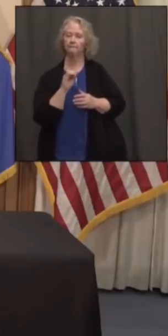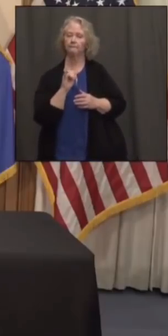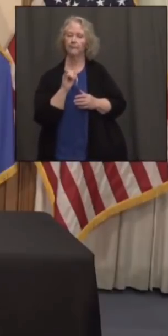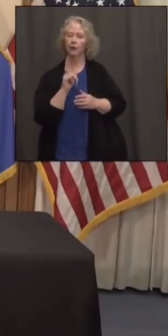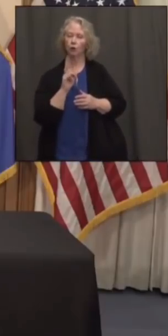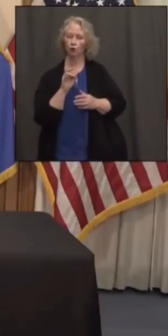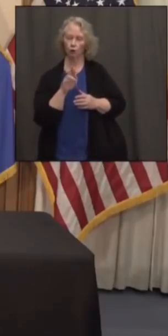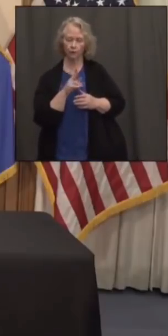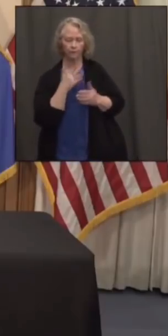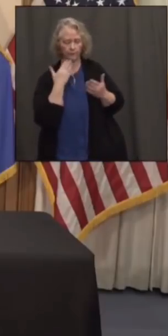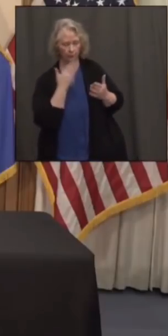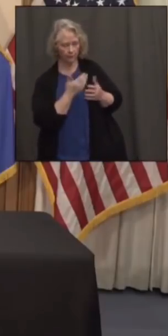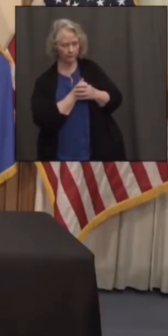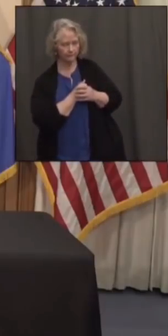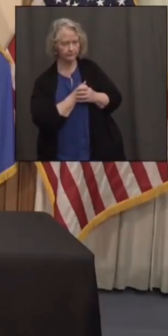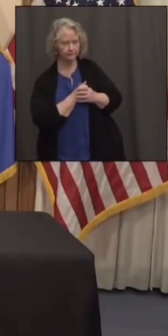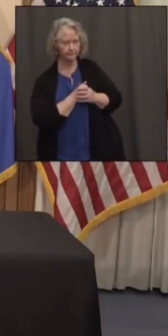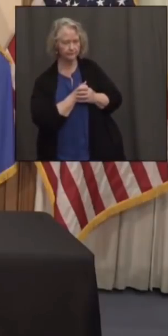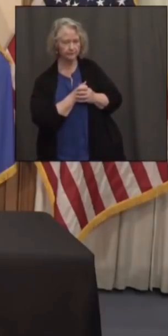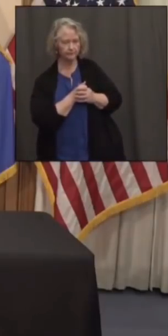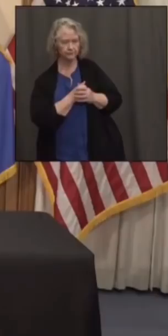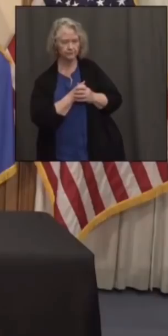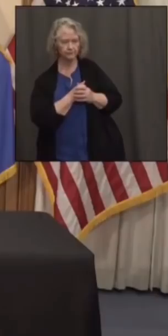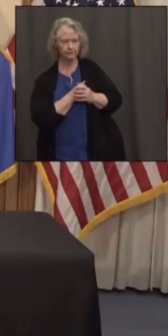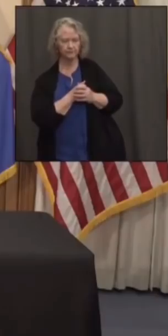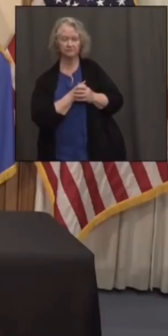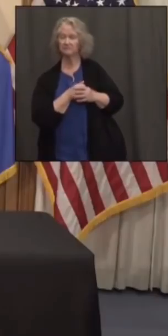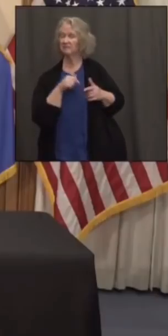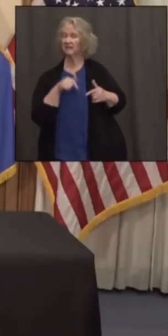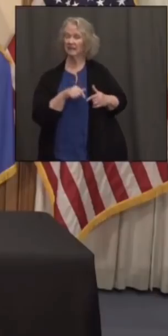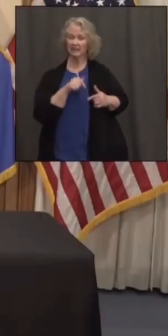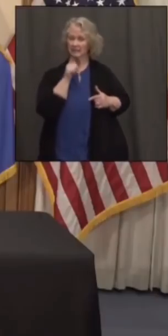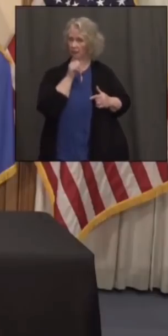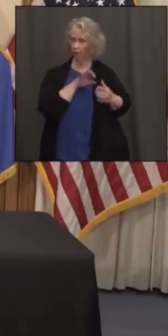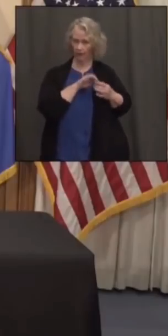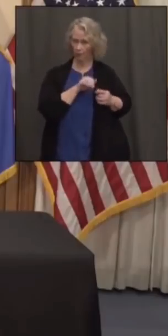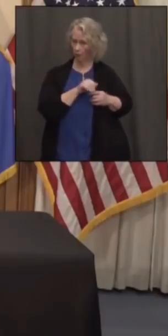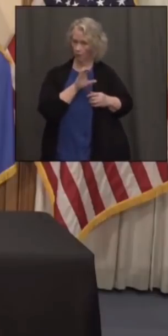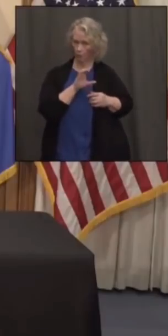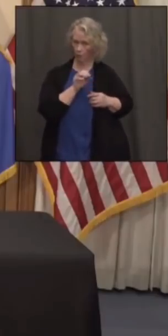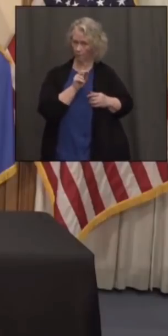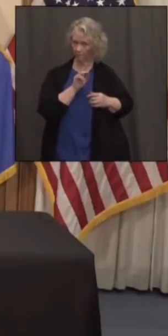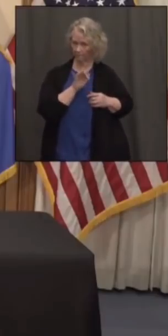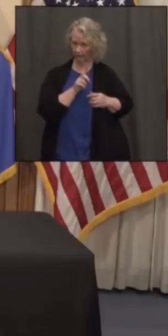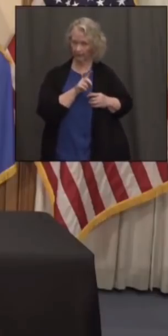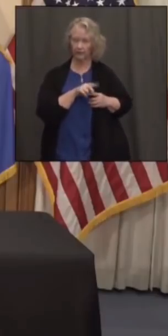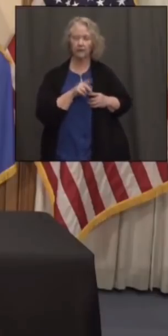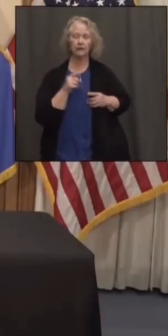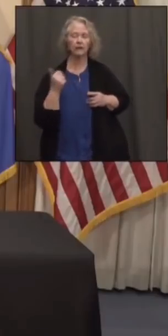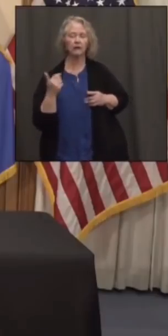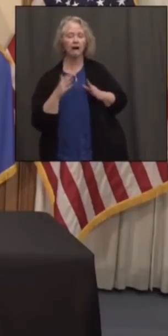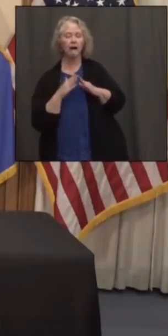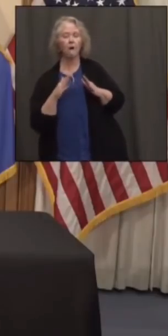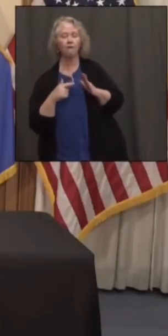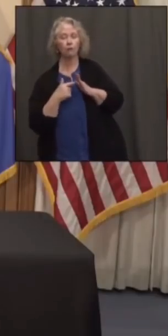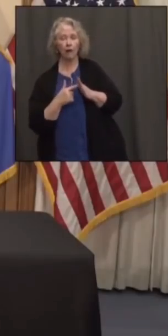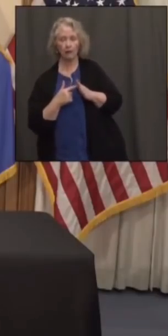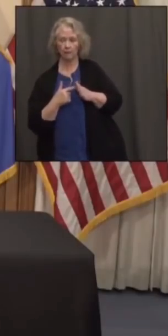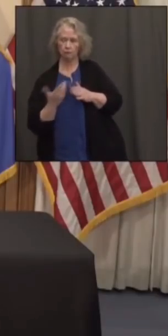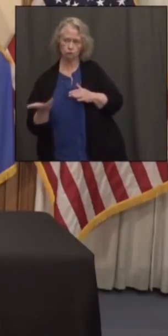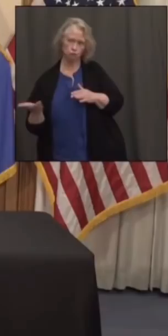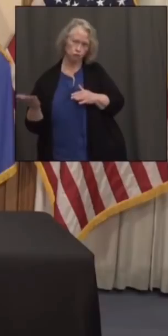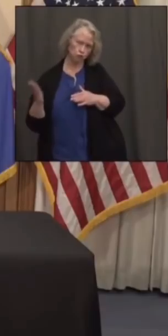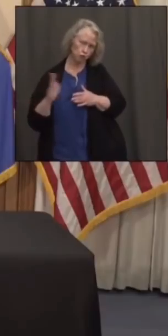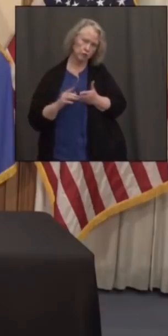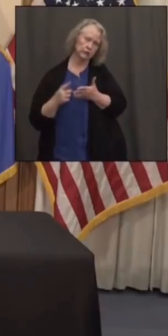Thanks, Max. Non-COVID question first. Governor, the House has been debating for most of the day